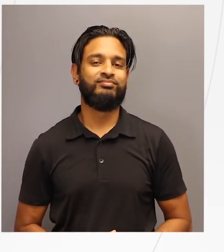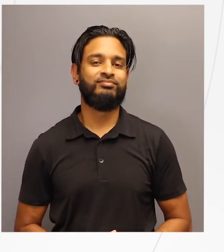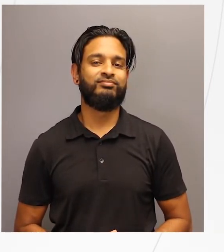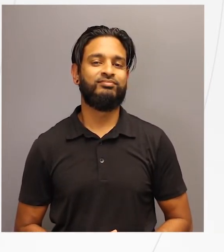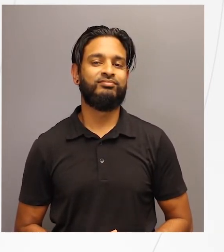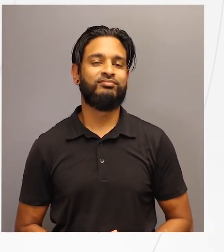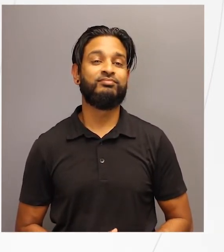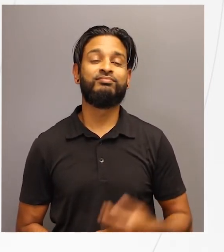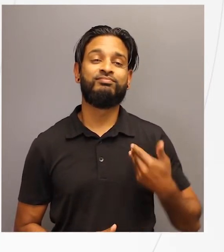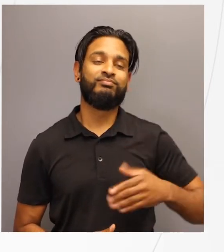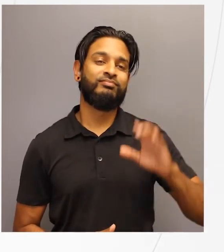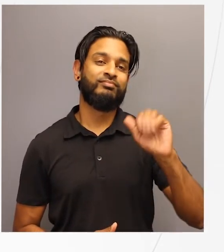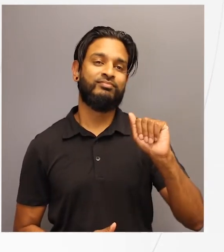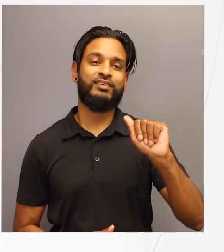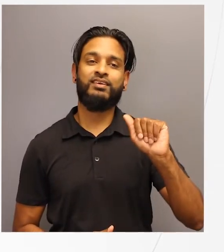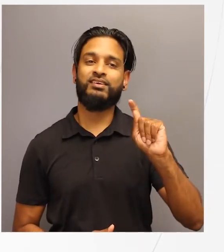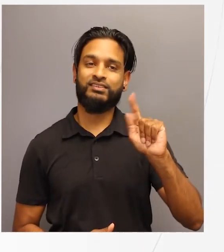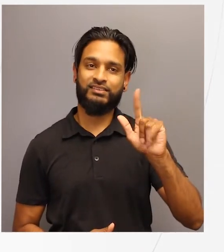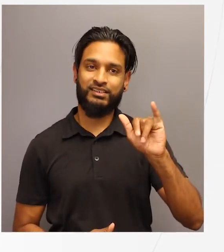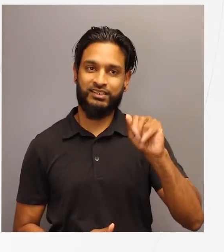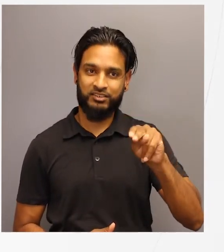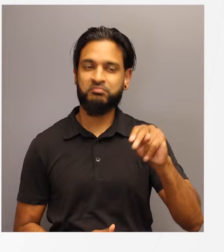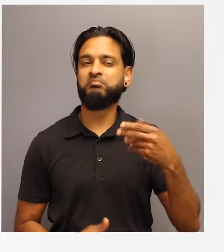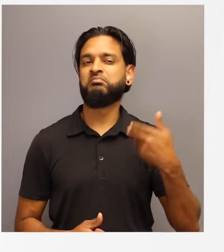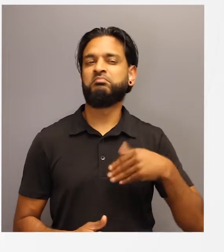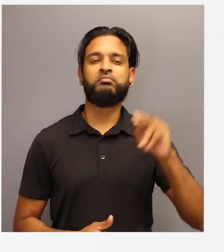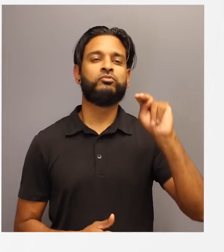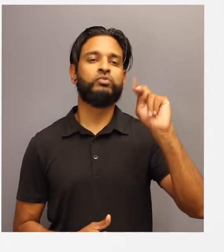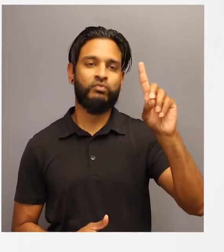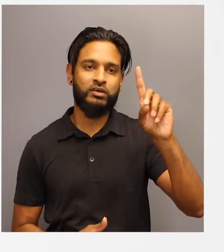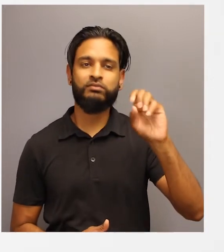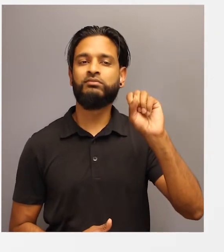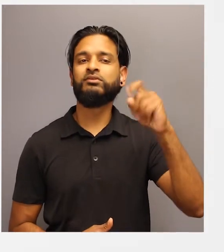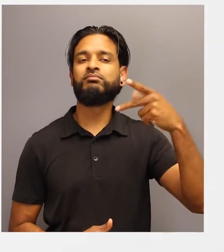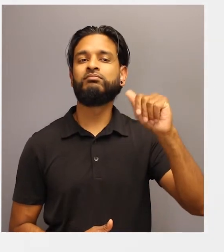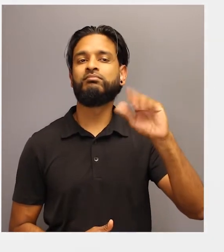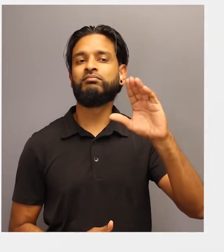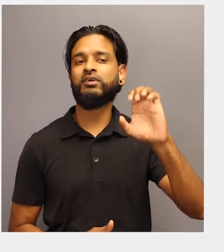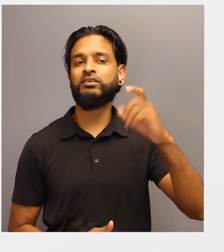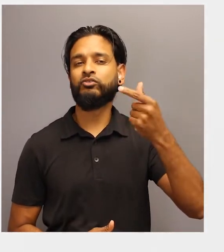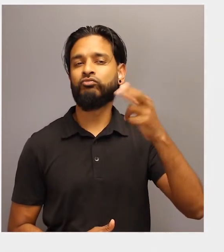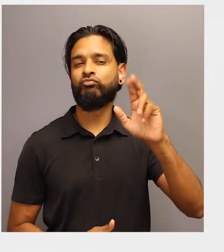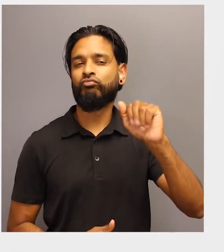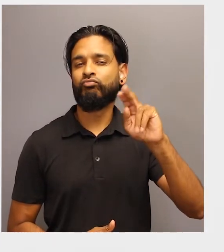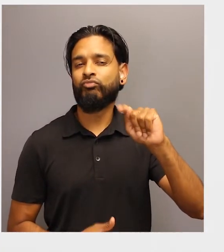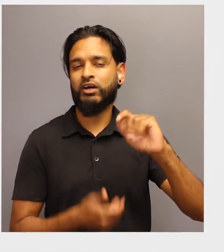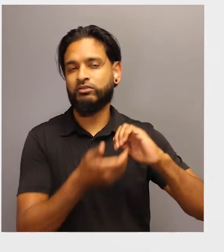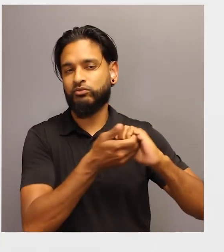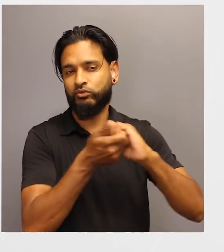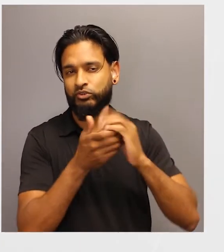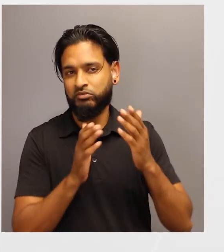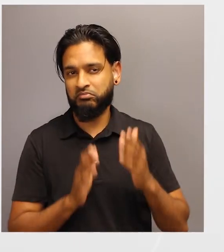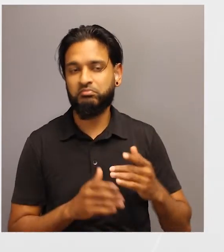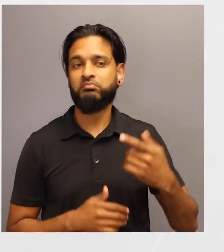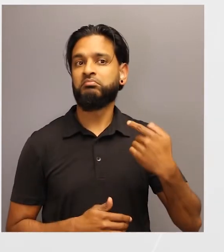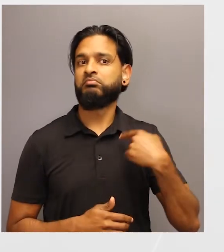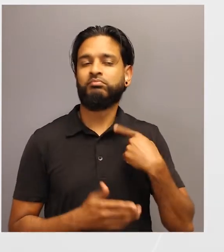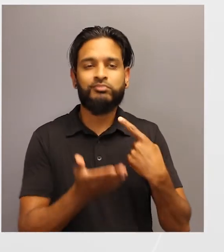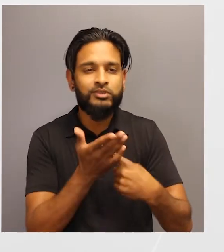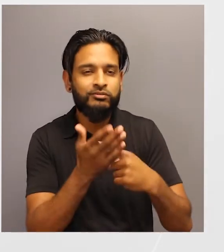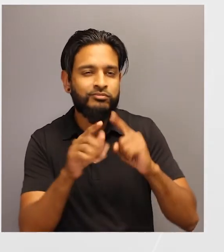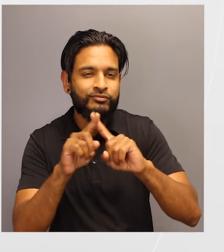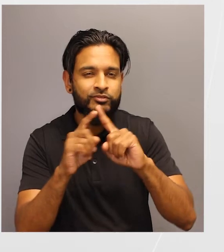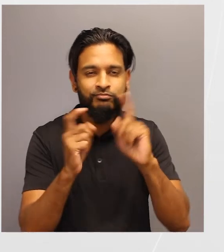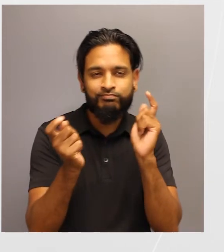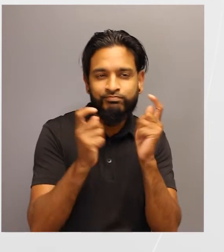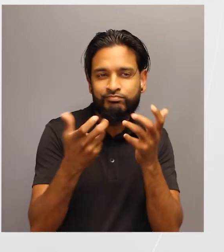My name is Kaitlin and I'm part of the North Dakota Space Grant Consortium. Today, I'm going to discuss various adaptations that can be incorporated into the rover